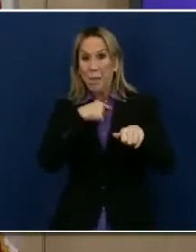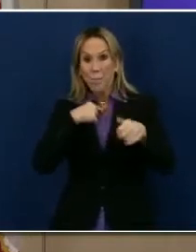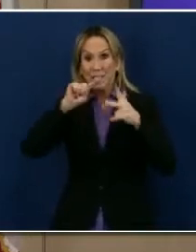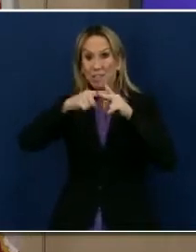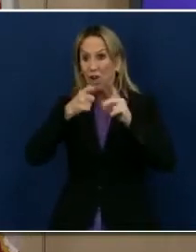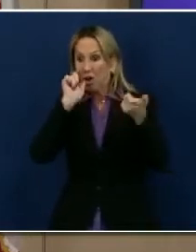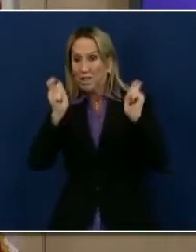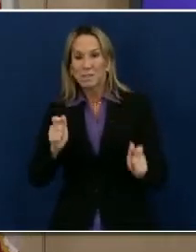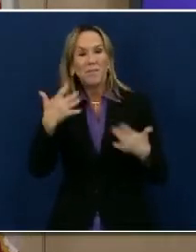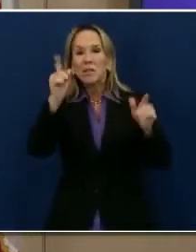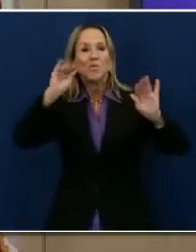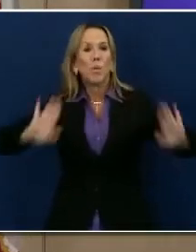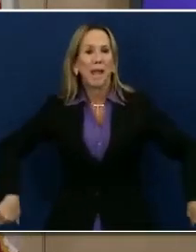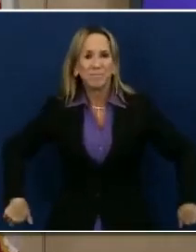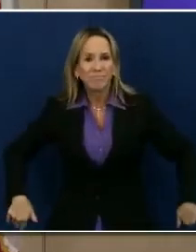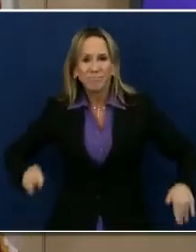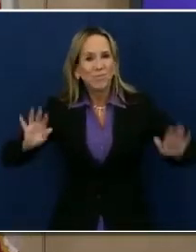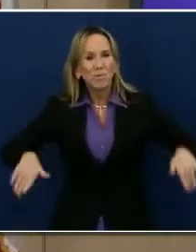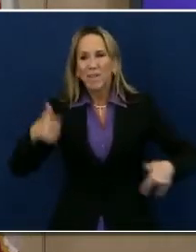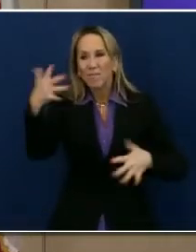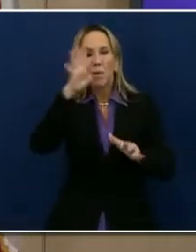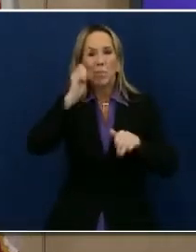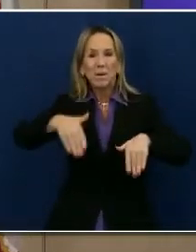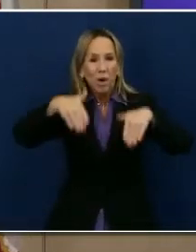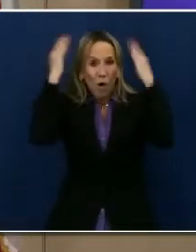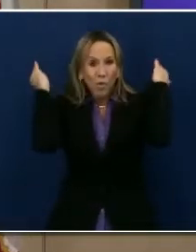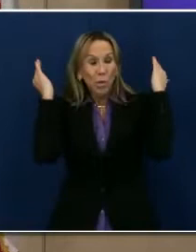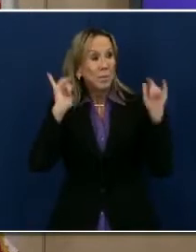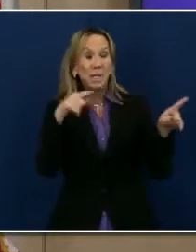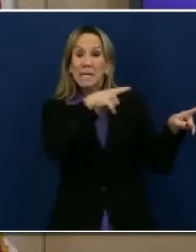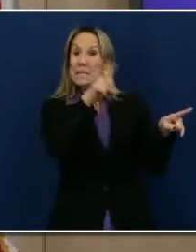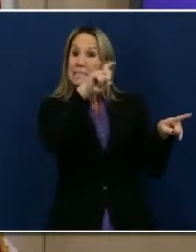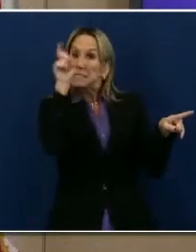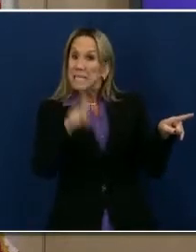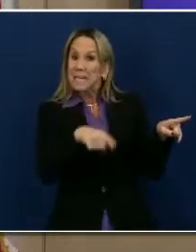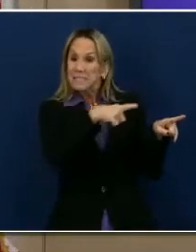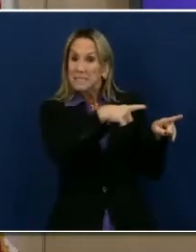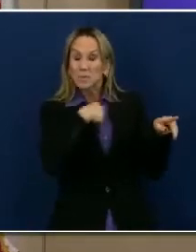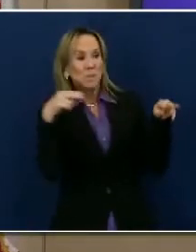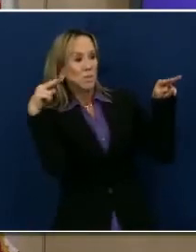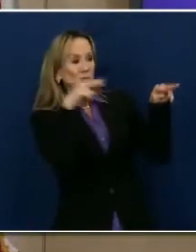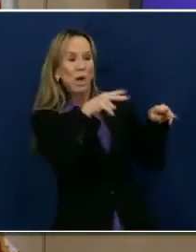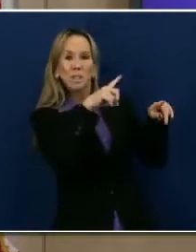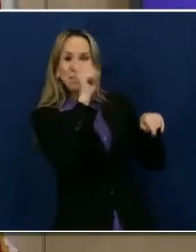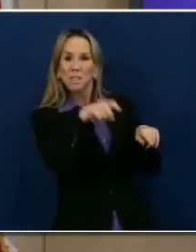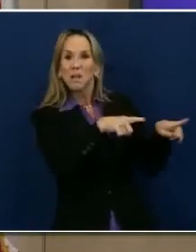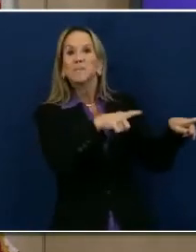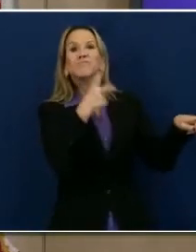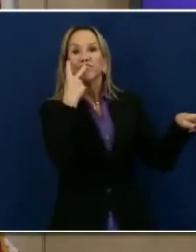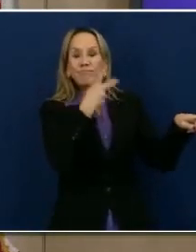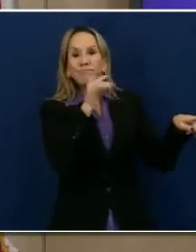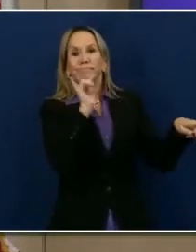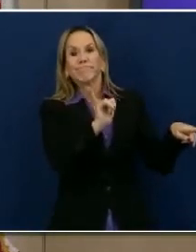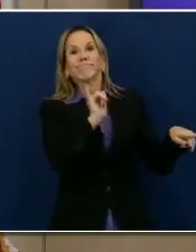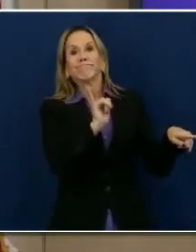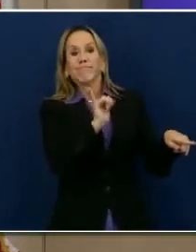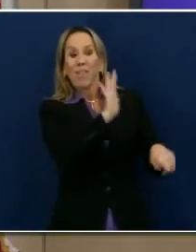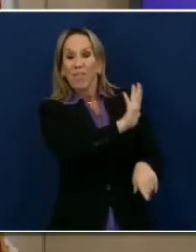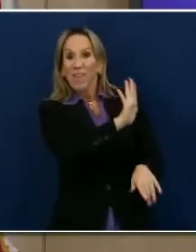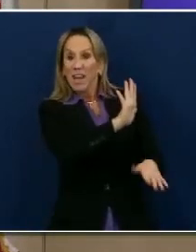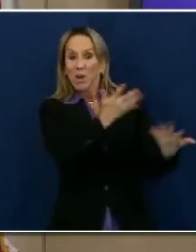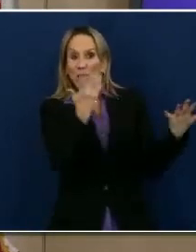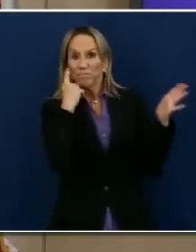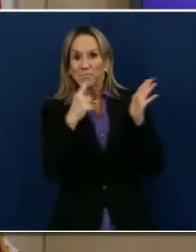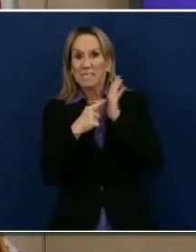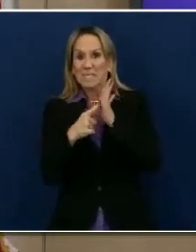Texas is a case study in what not to do. A state that decided to tie its progress in reopenings to hospitalizations